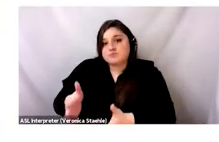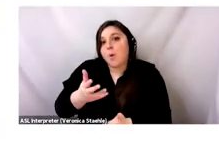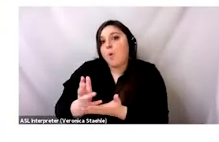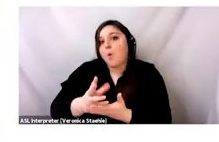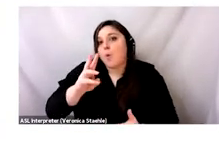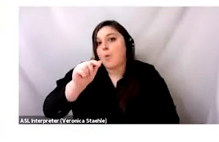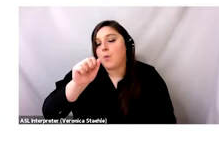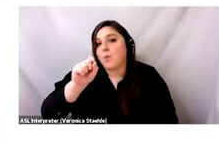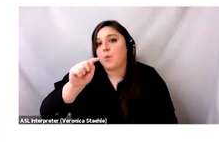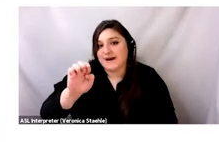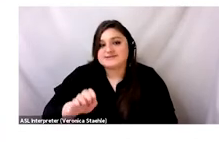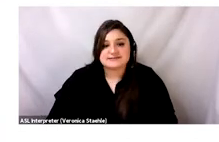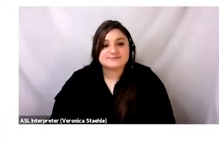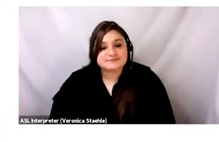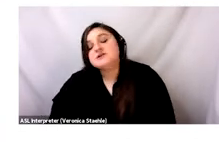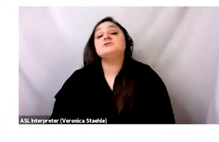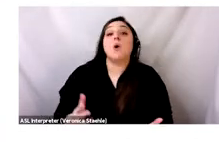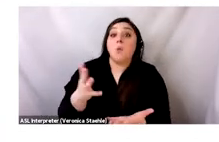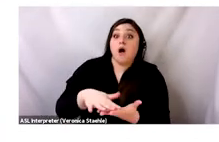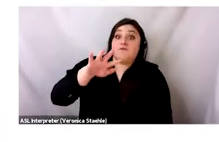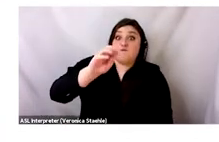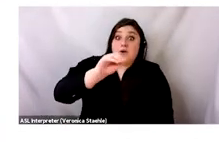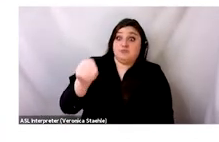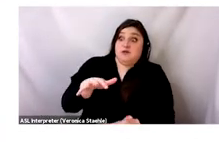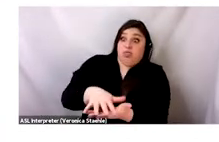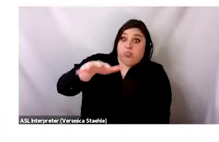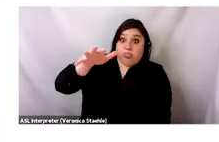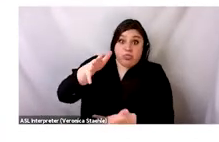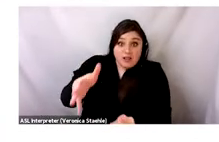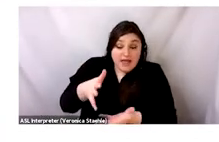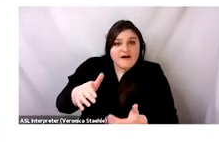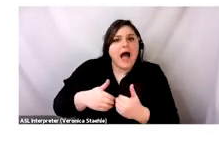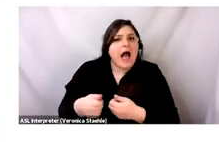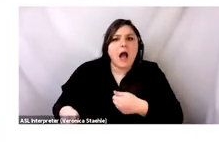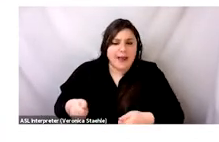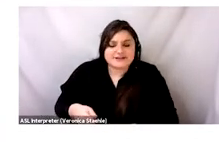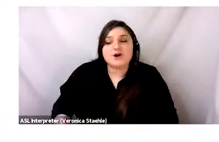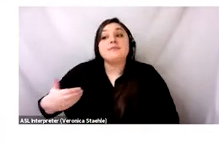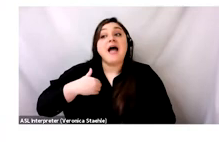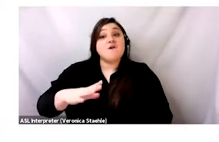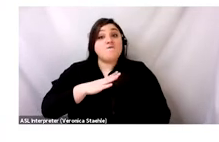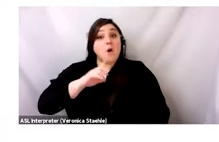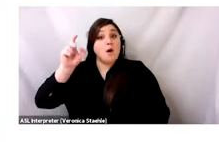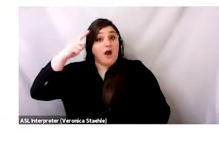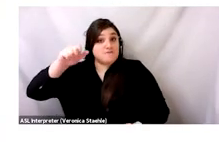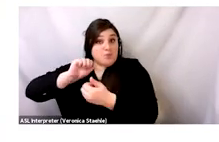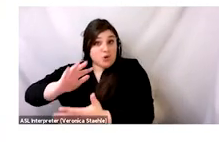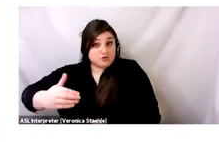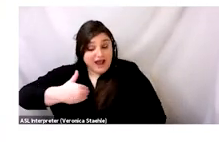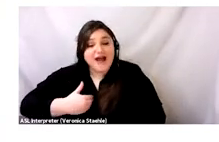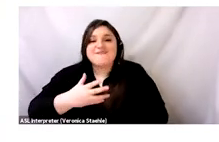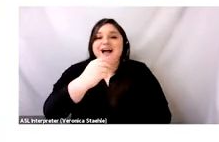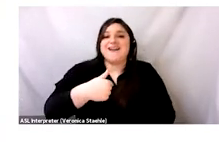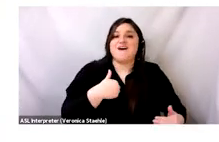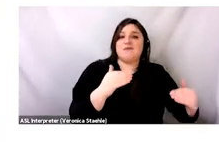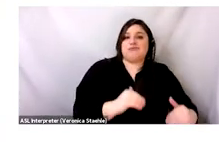And that's usually within a week of landing at port. So clothing waste from Contamanto is handled in two ways. One is formally by the government, and then the